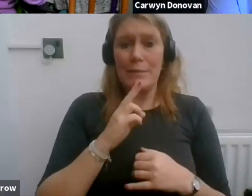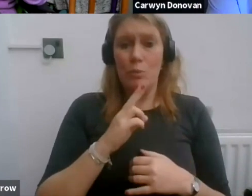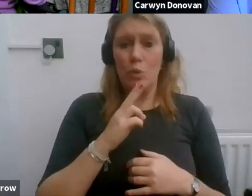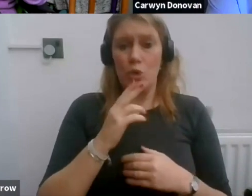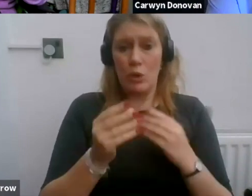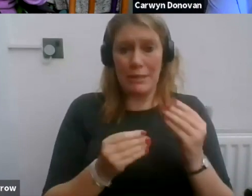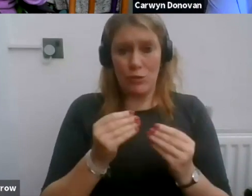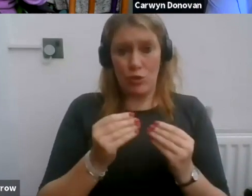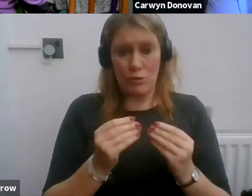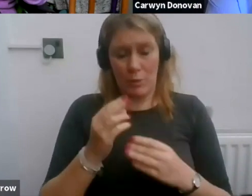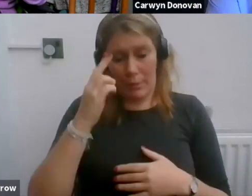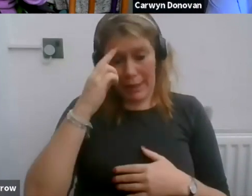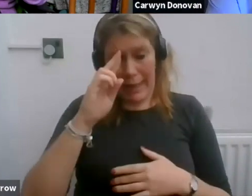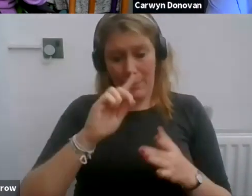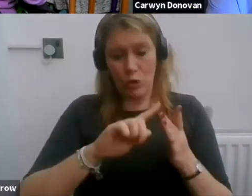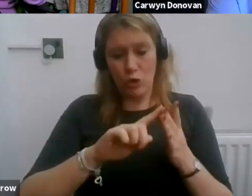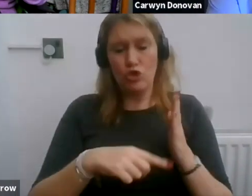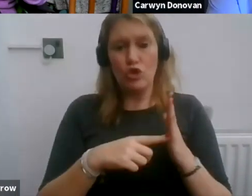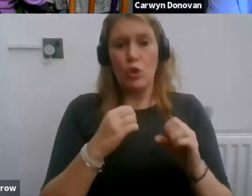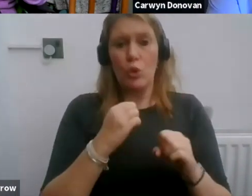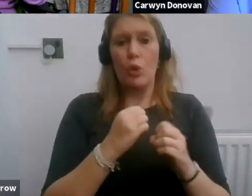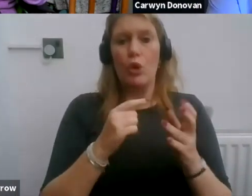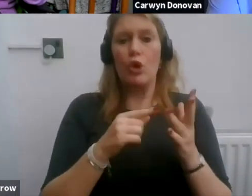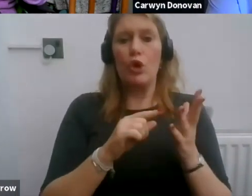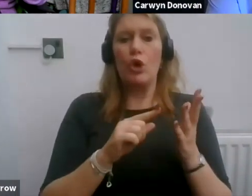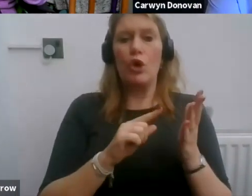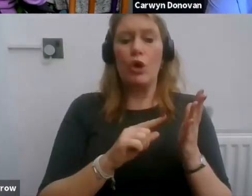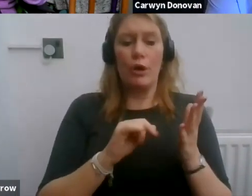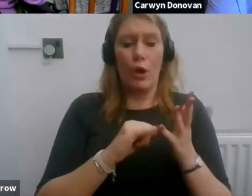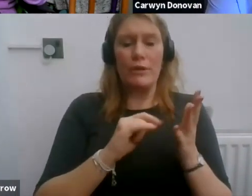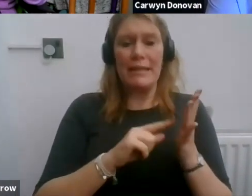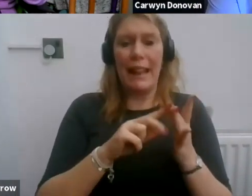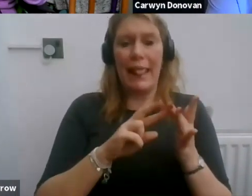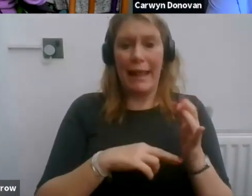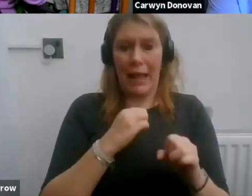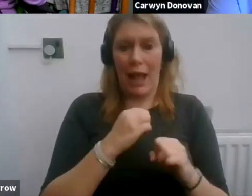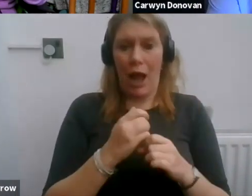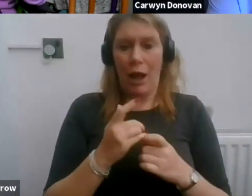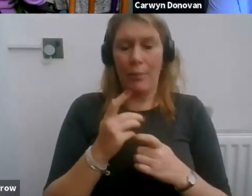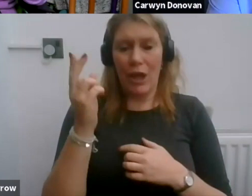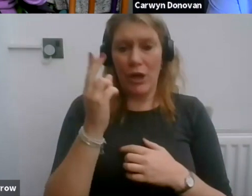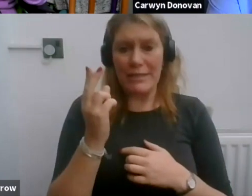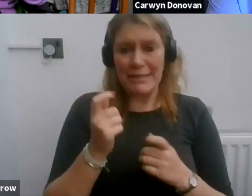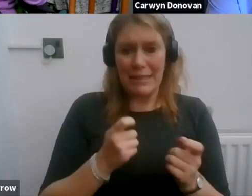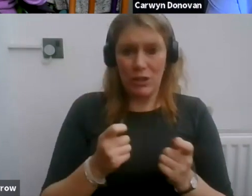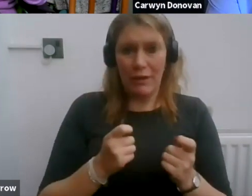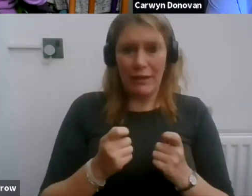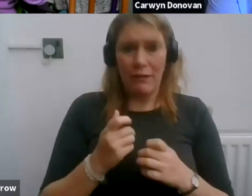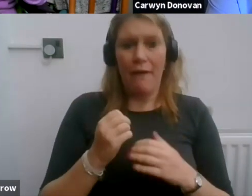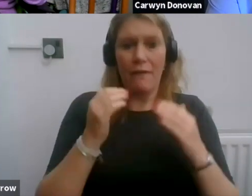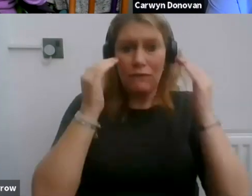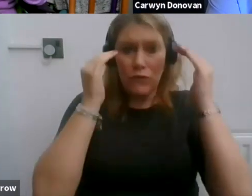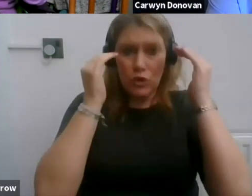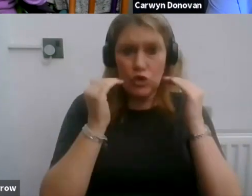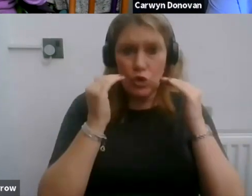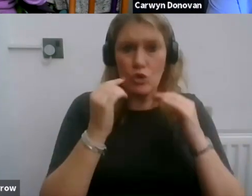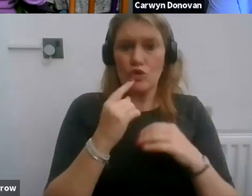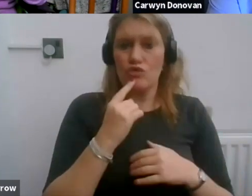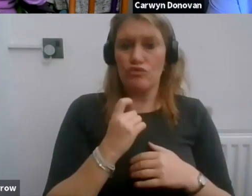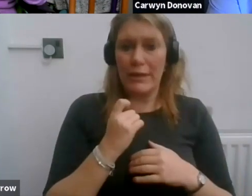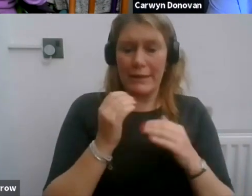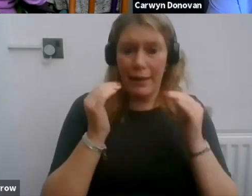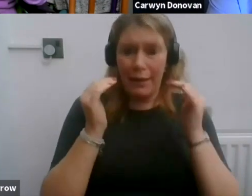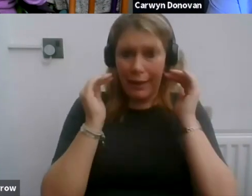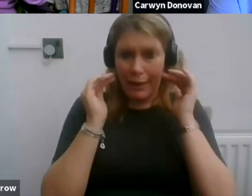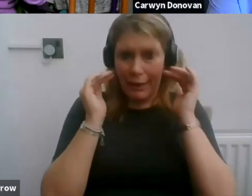I'm Jude Gosling. I'm the Artistic Director of Together 2012. I have short, henned red hair in a